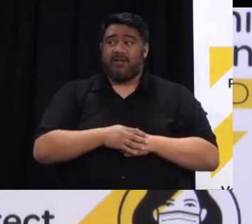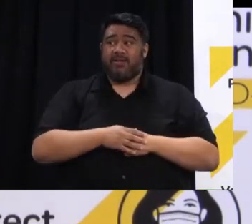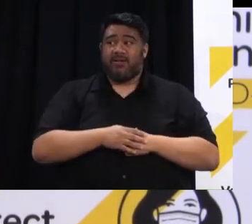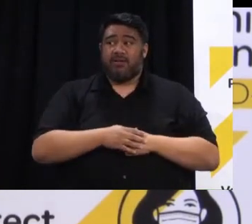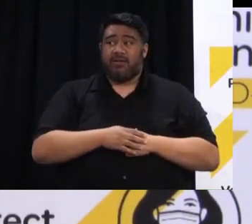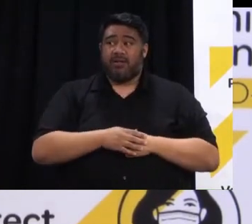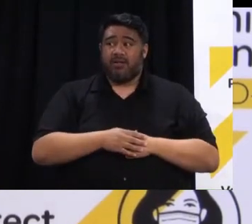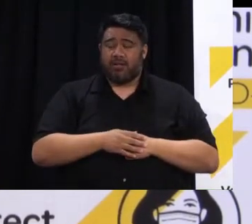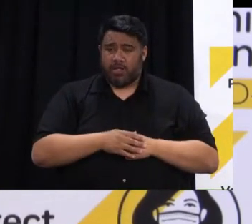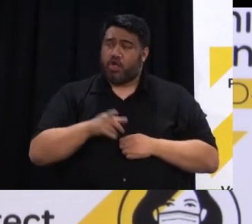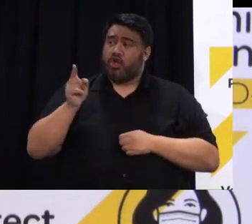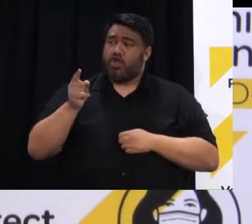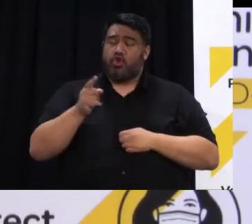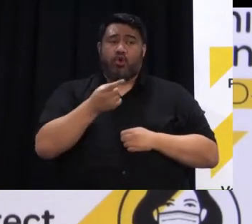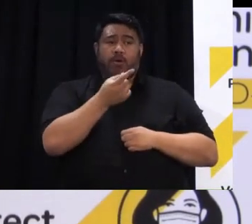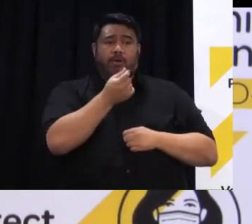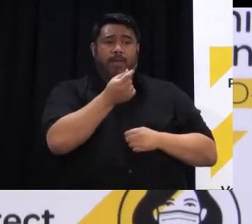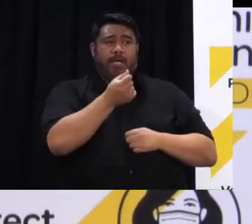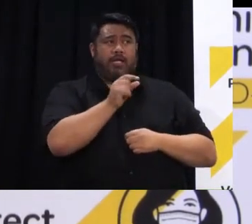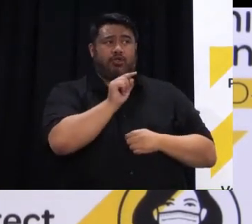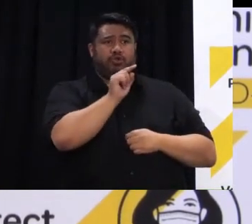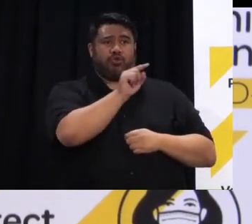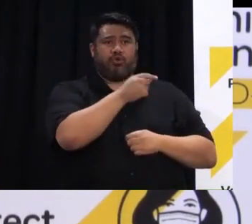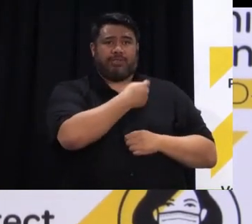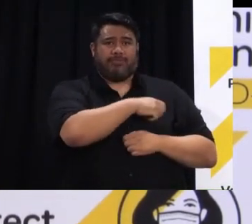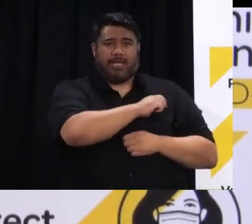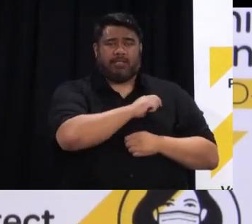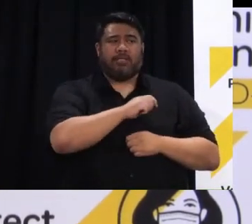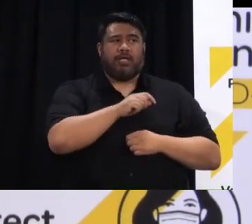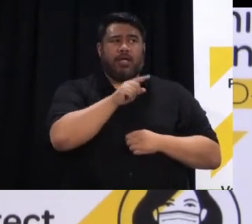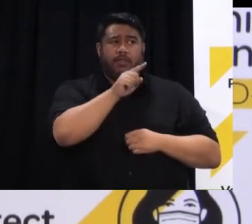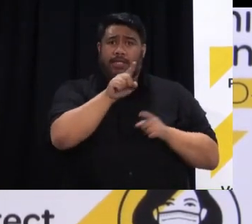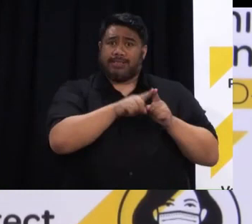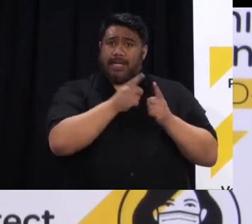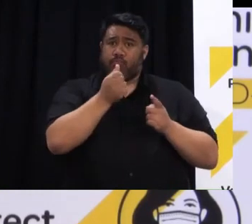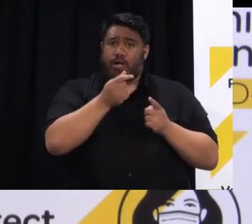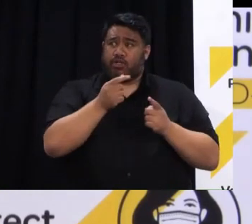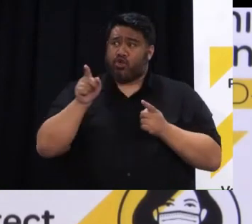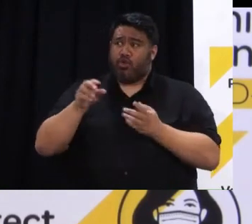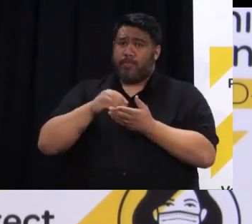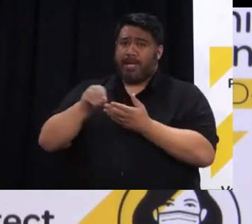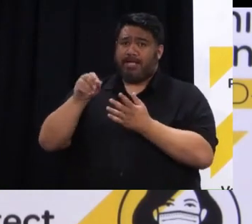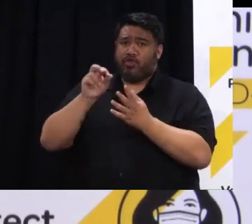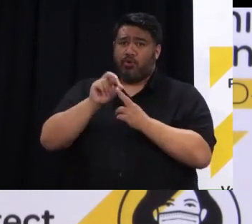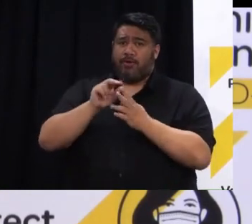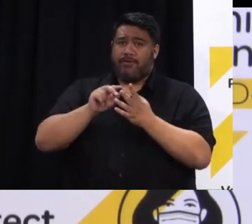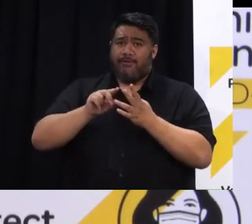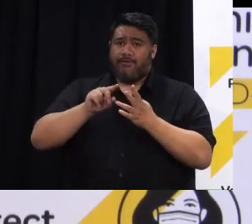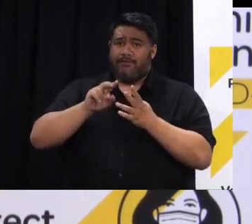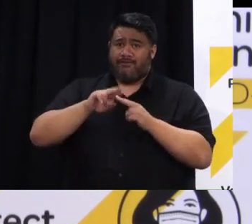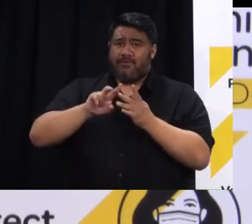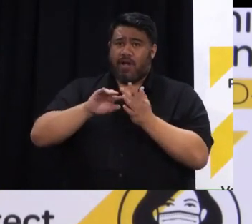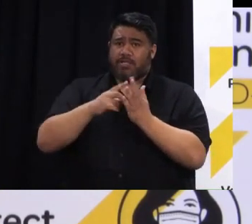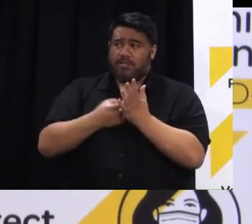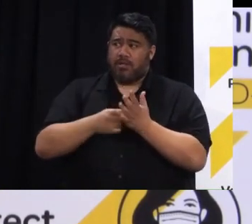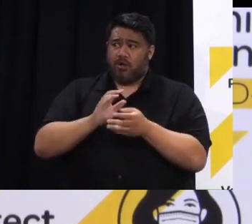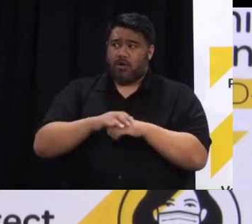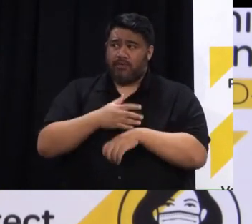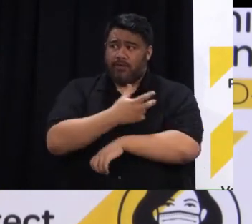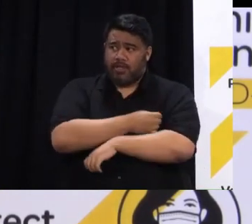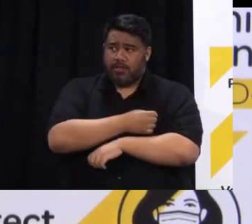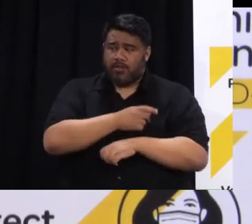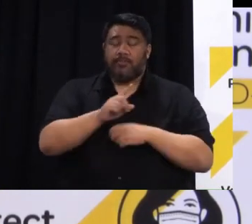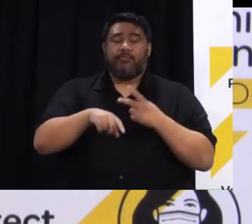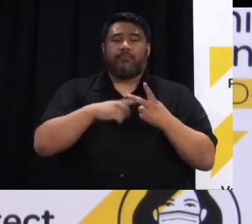Pfizer or did Spain get a bit of a fine to speak and for Dr Bloomfield is there any specific advice around mental person-to-person